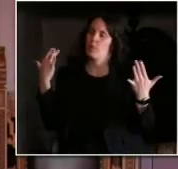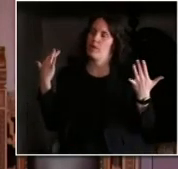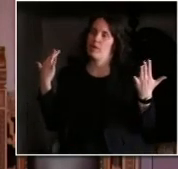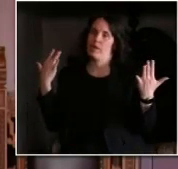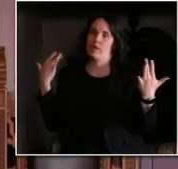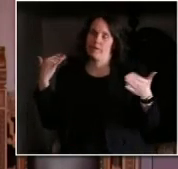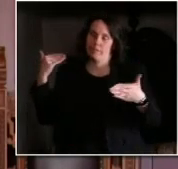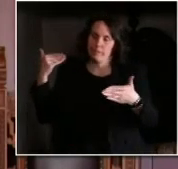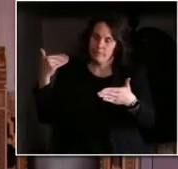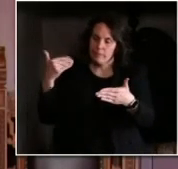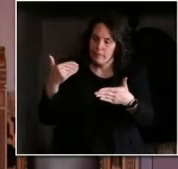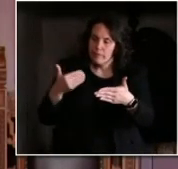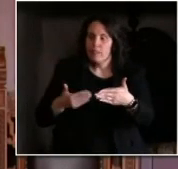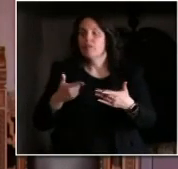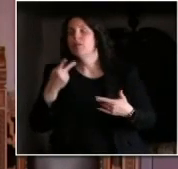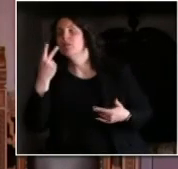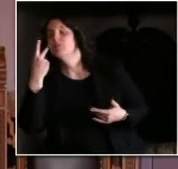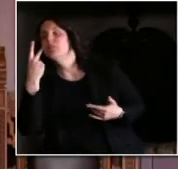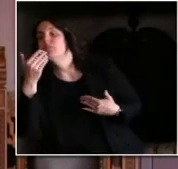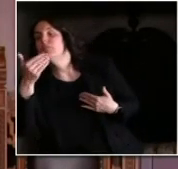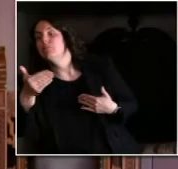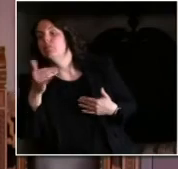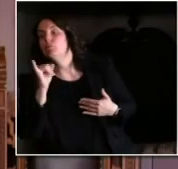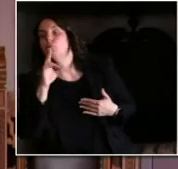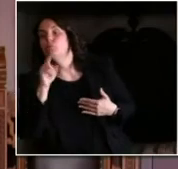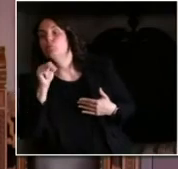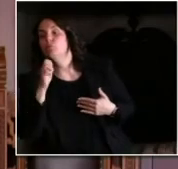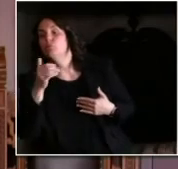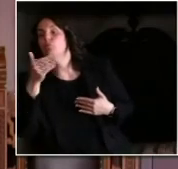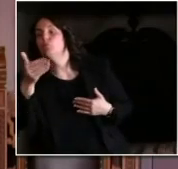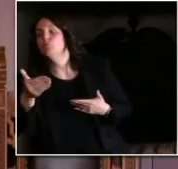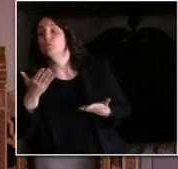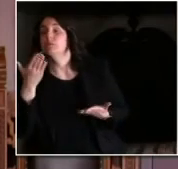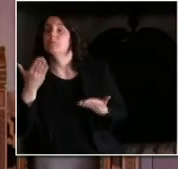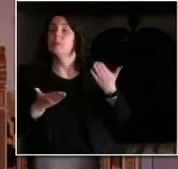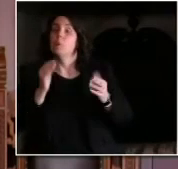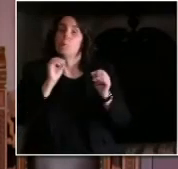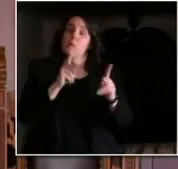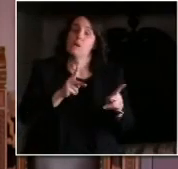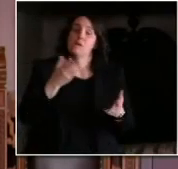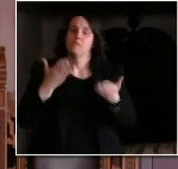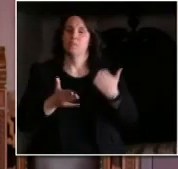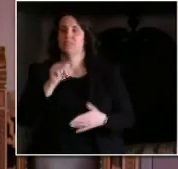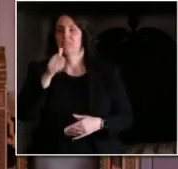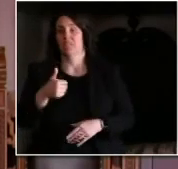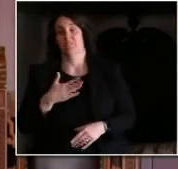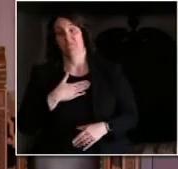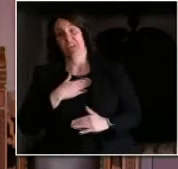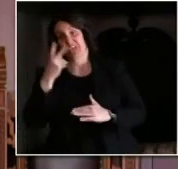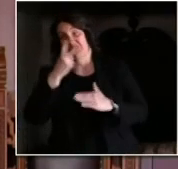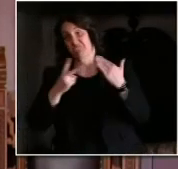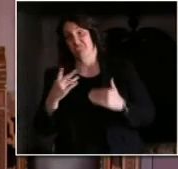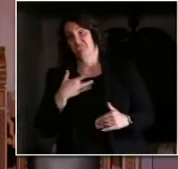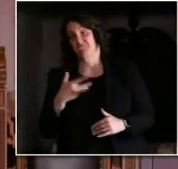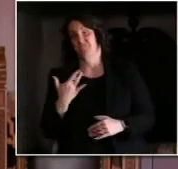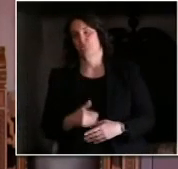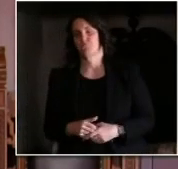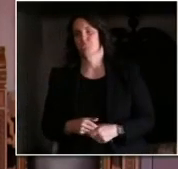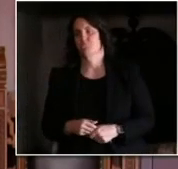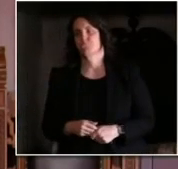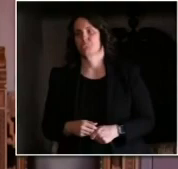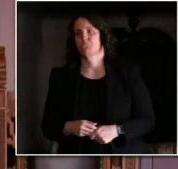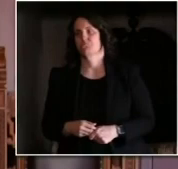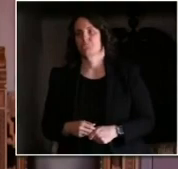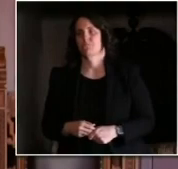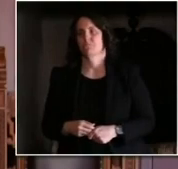seem reasonable, then it would be reasonable. But just my gut level is that there's a reason people have canceled the